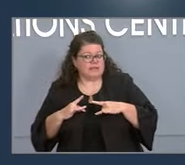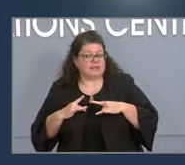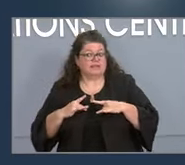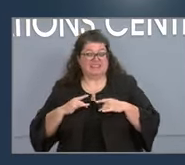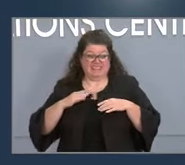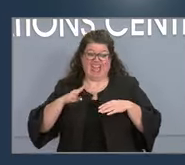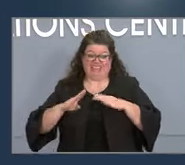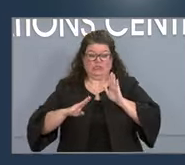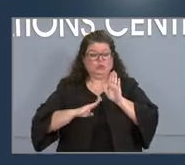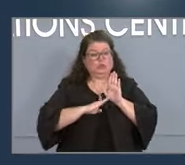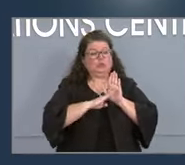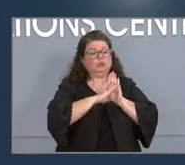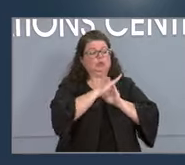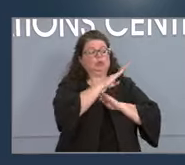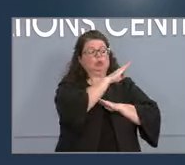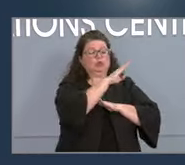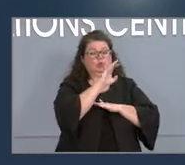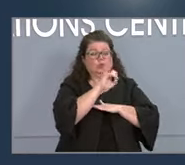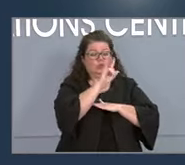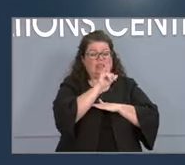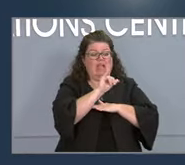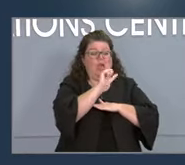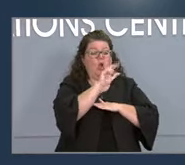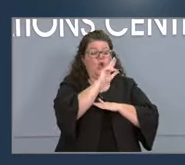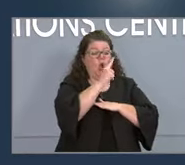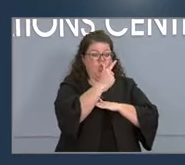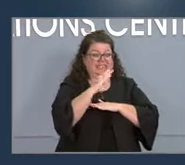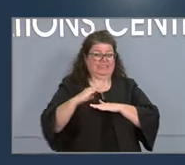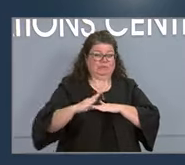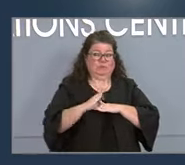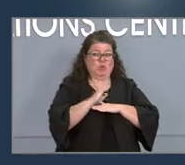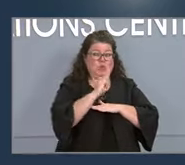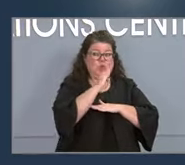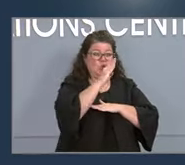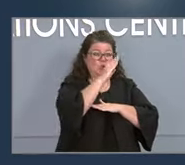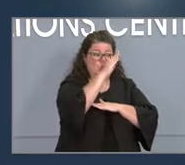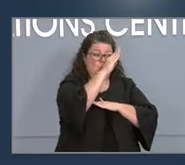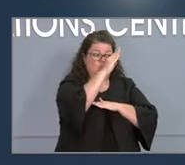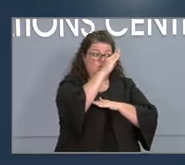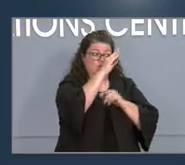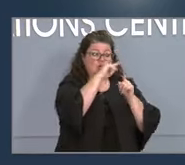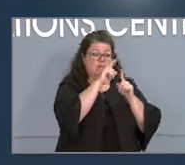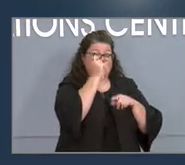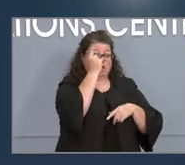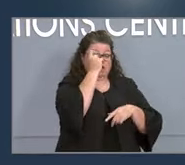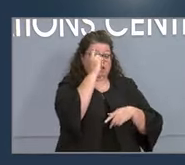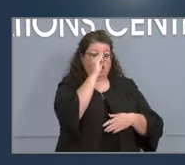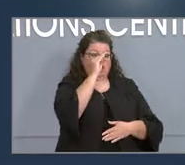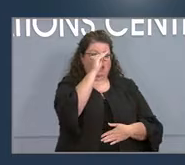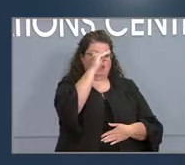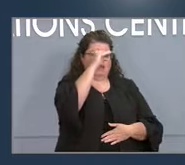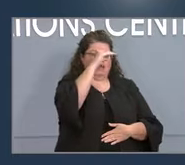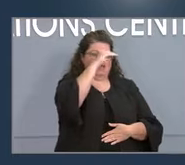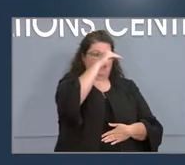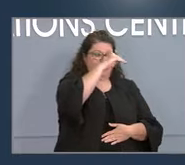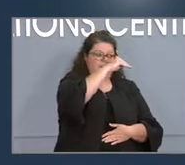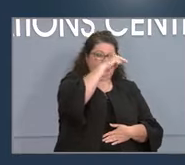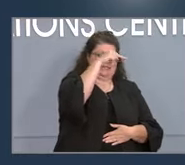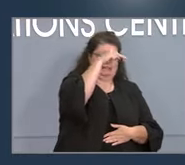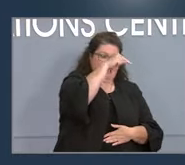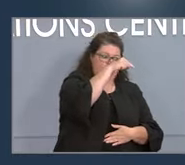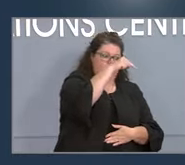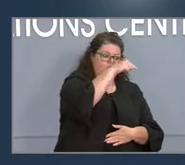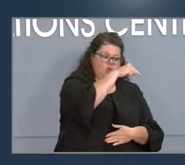rose dramatically through July and August. However, if you look at that far right, there is positive news. This line has started to go